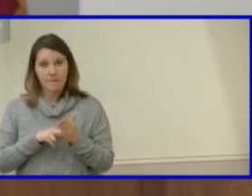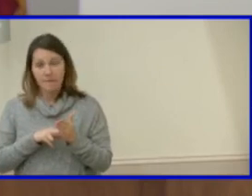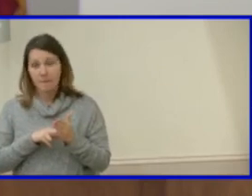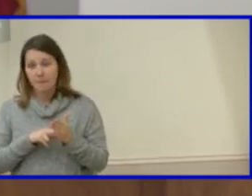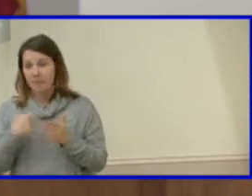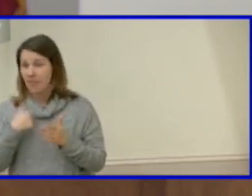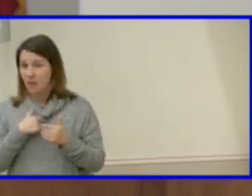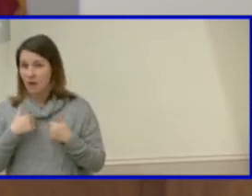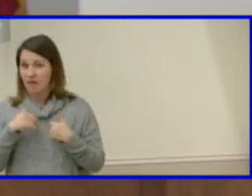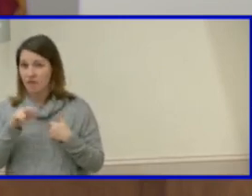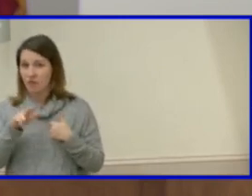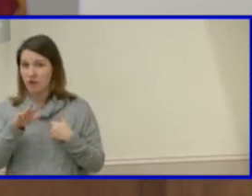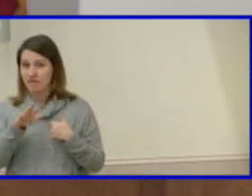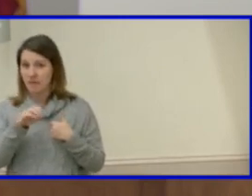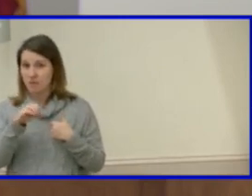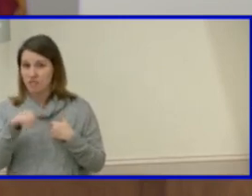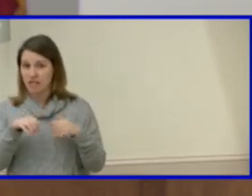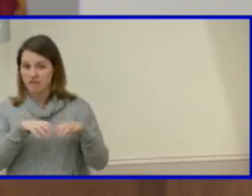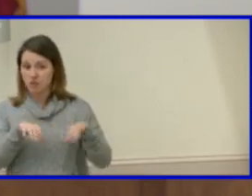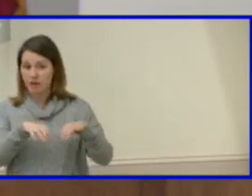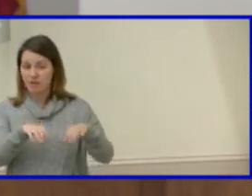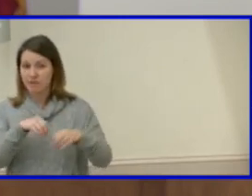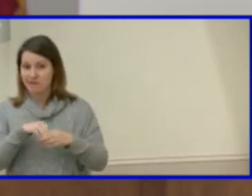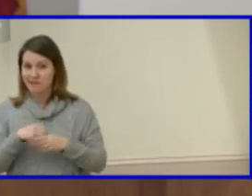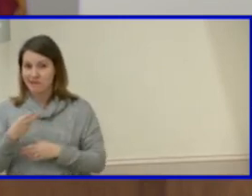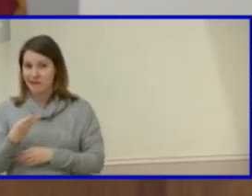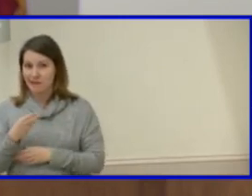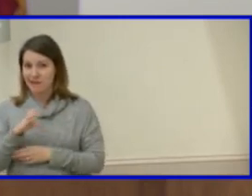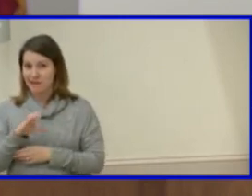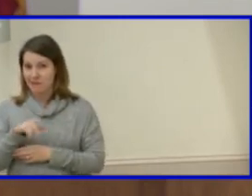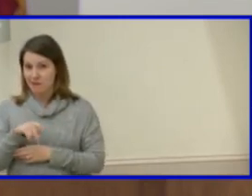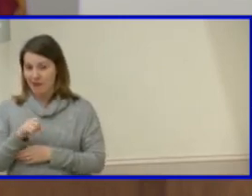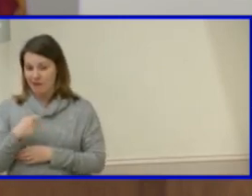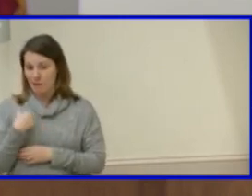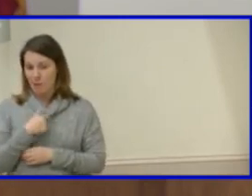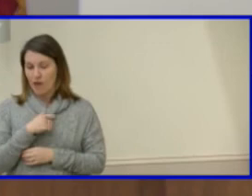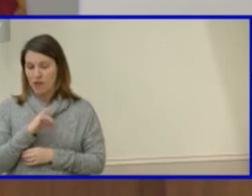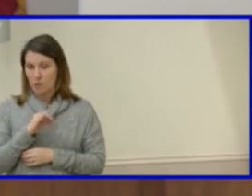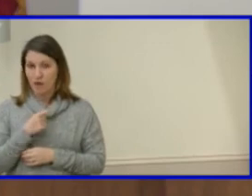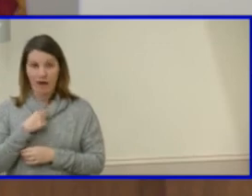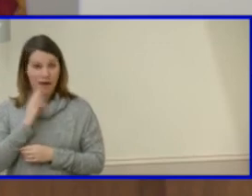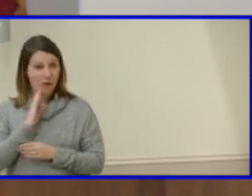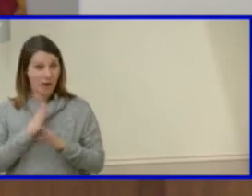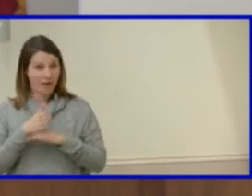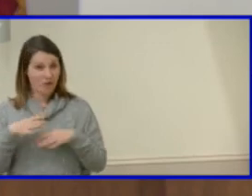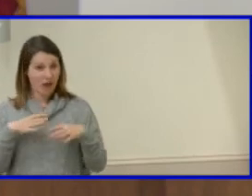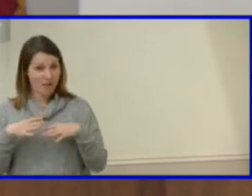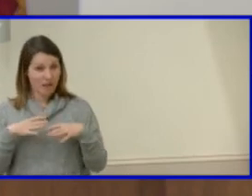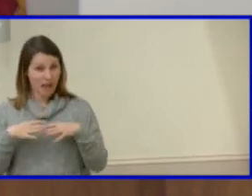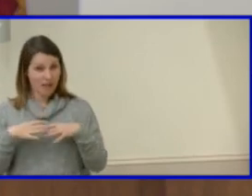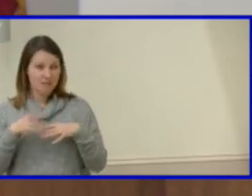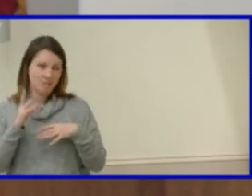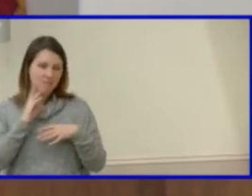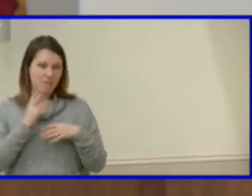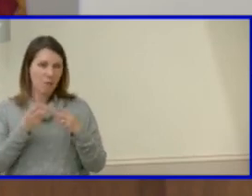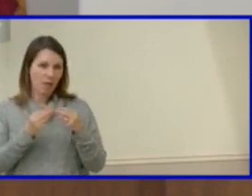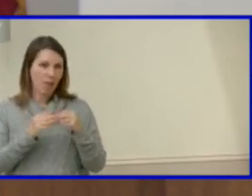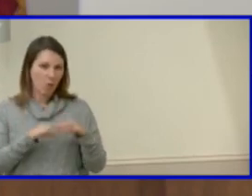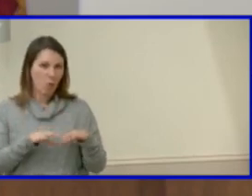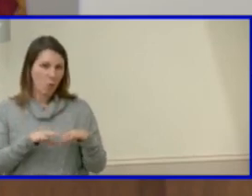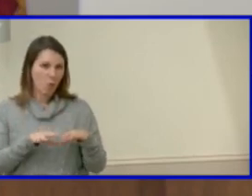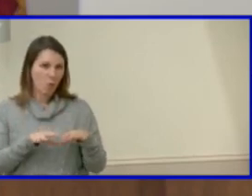have 35 of the trailers in henrico county public schools and i know once holiday is built we'll lose um